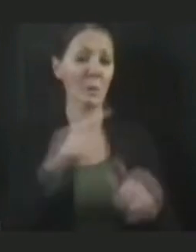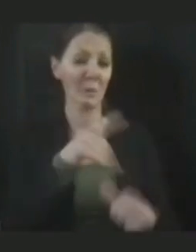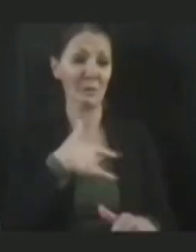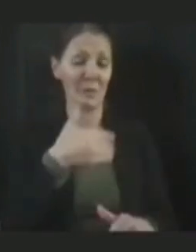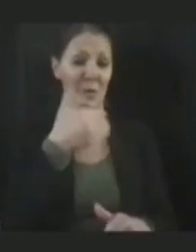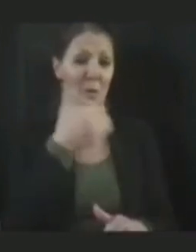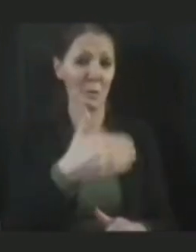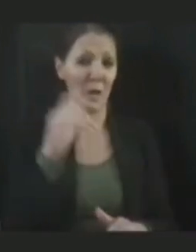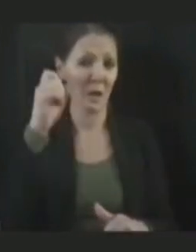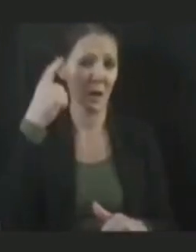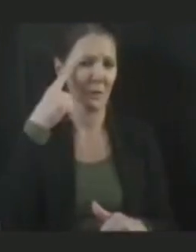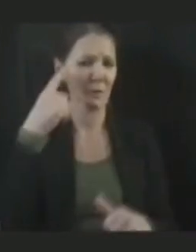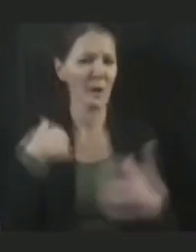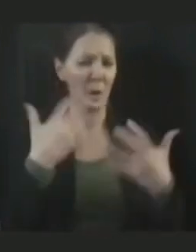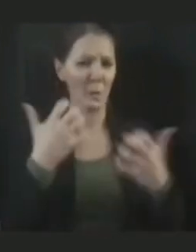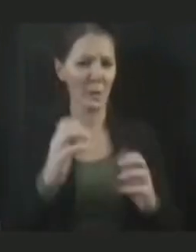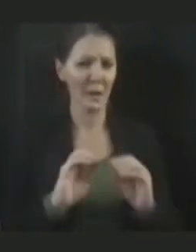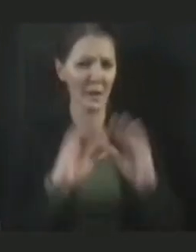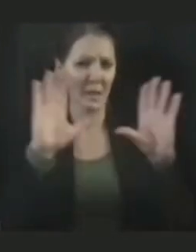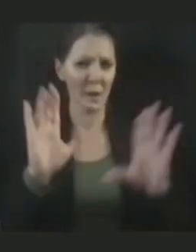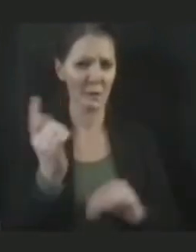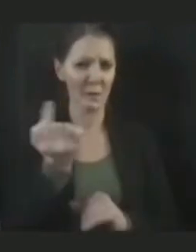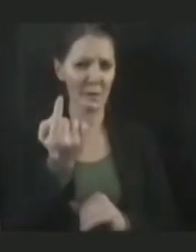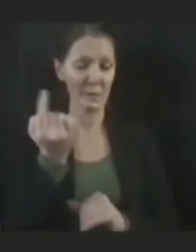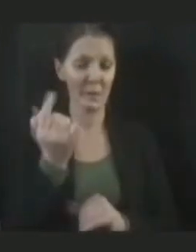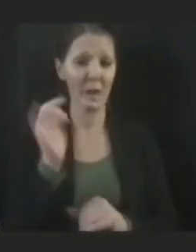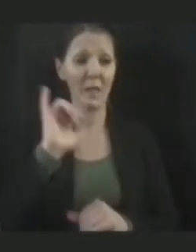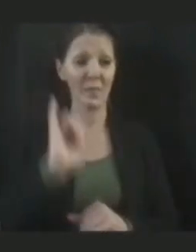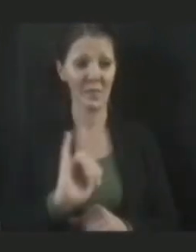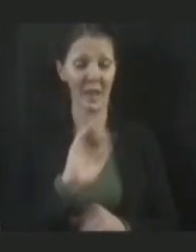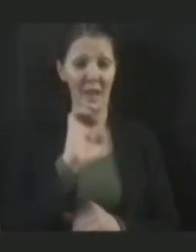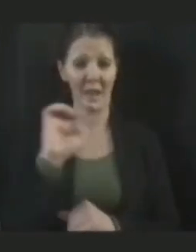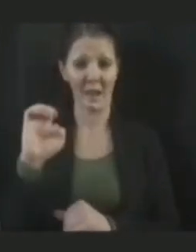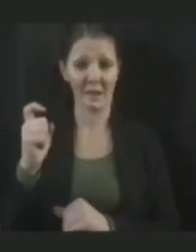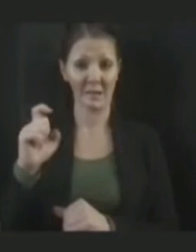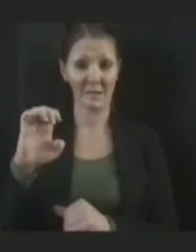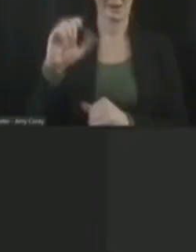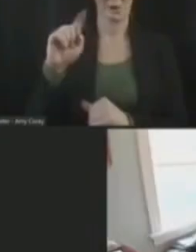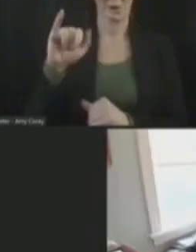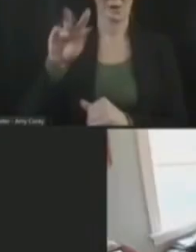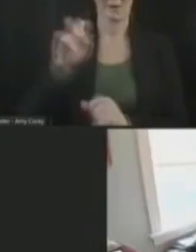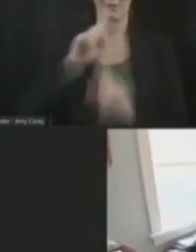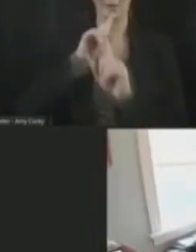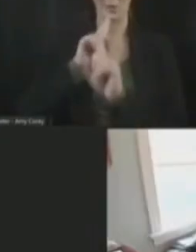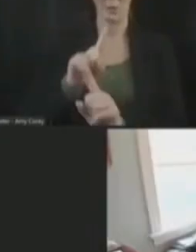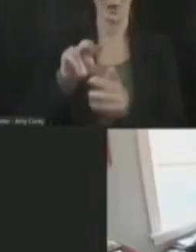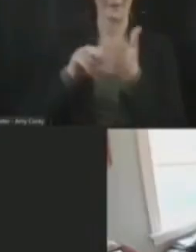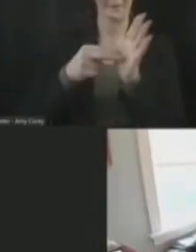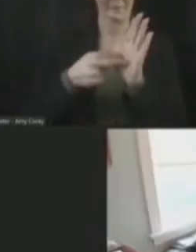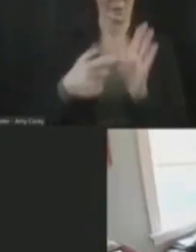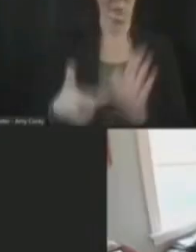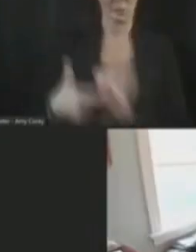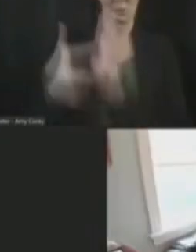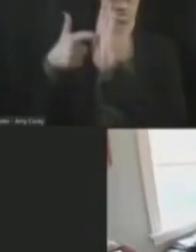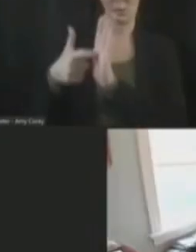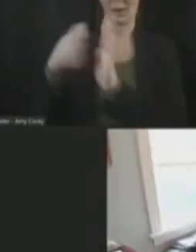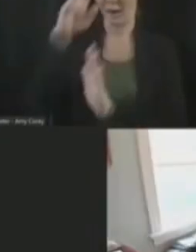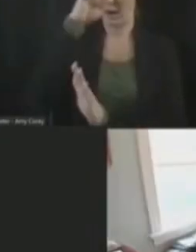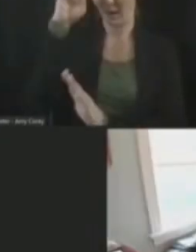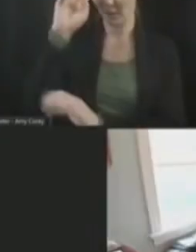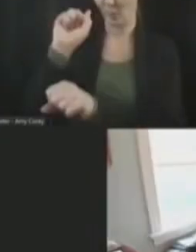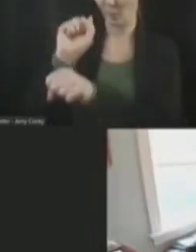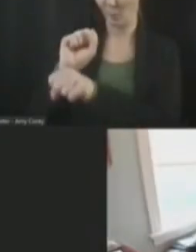I just want to clarify something. Will the executive order require the hospitals workers to get vaccinated